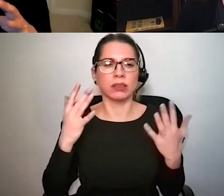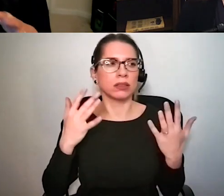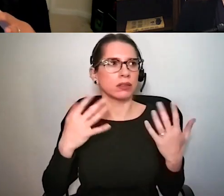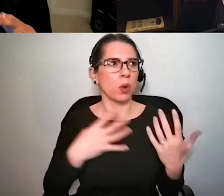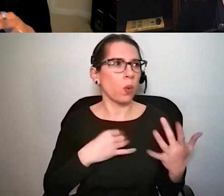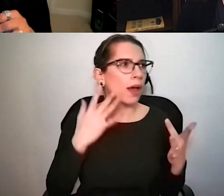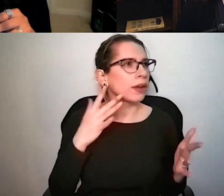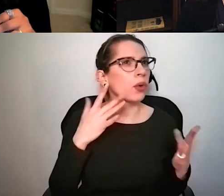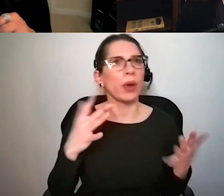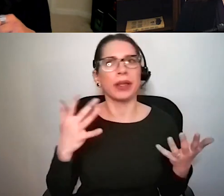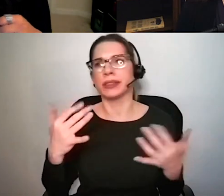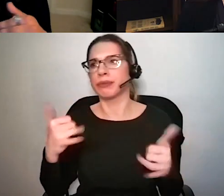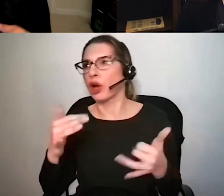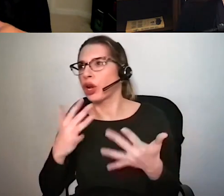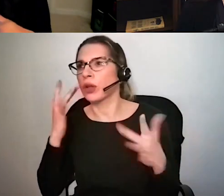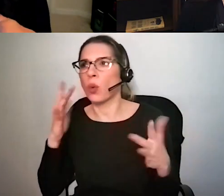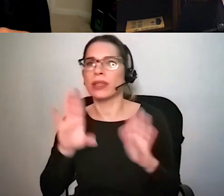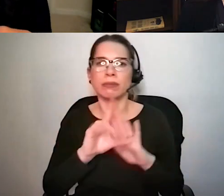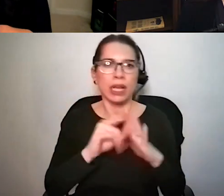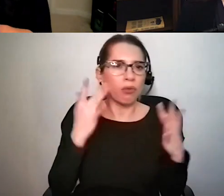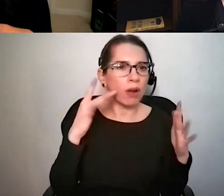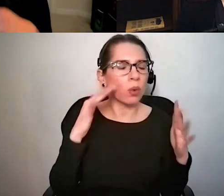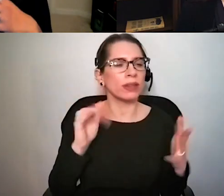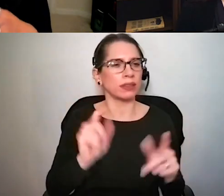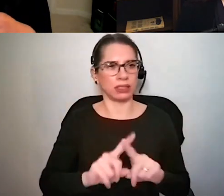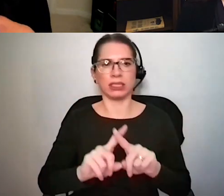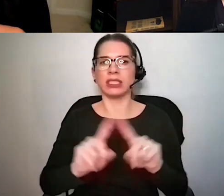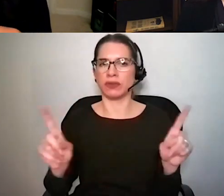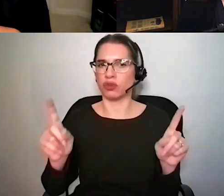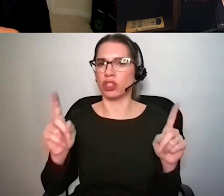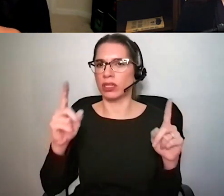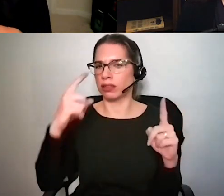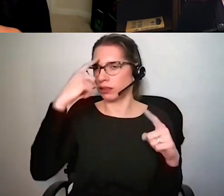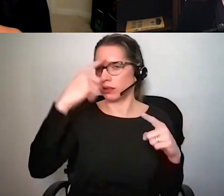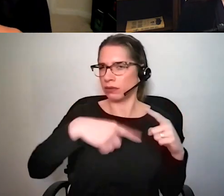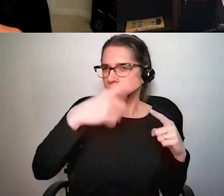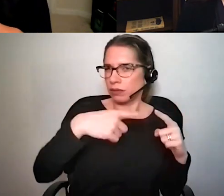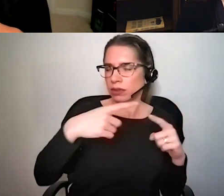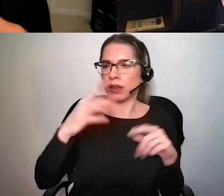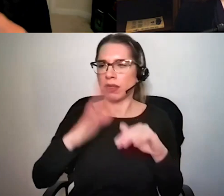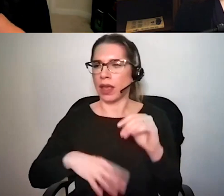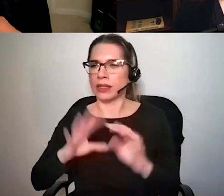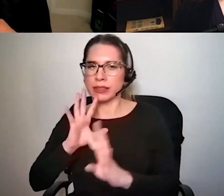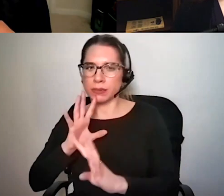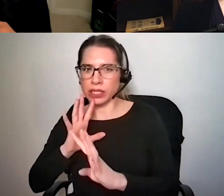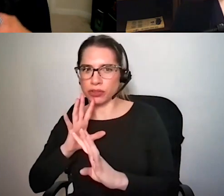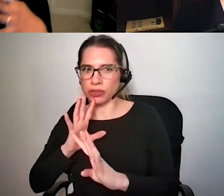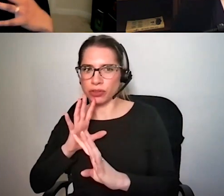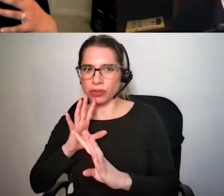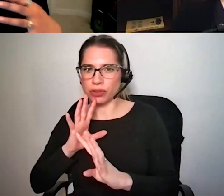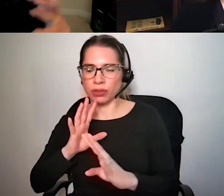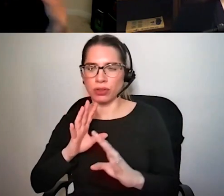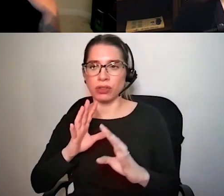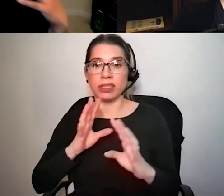party noise or background noise it's a very different task to speech in noise um speech and noise